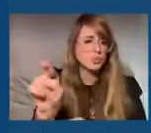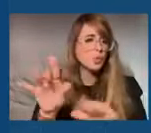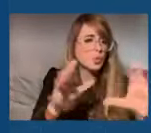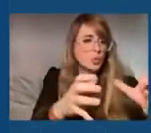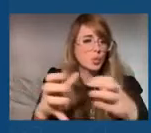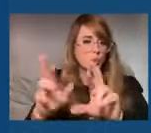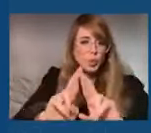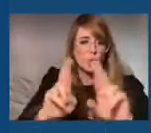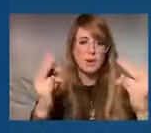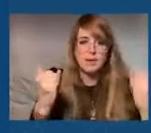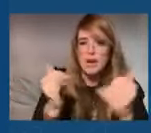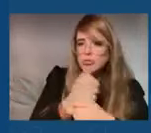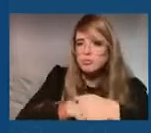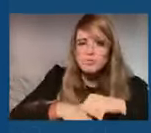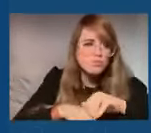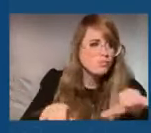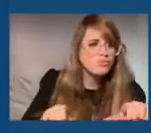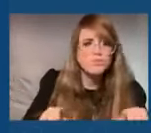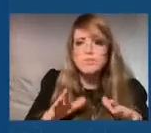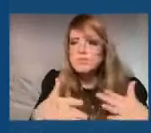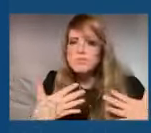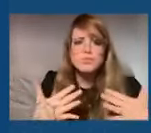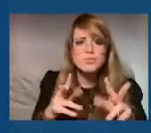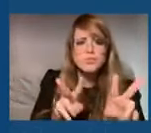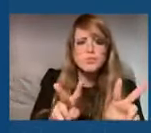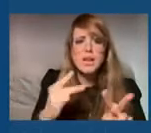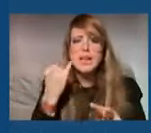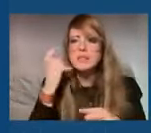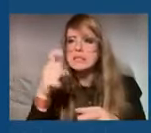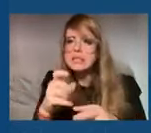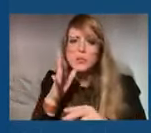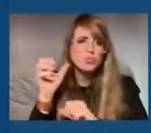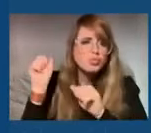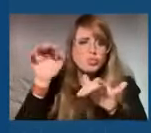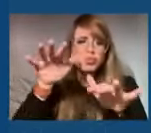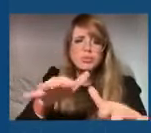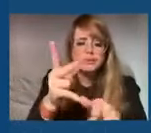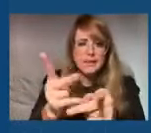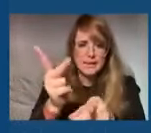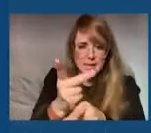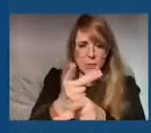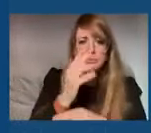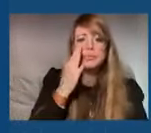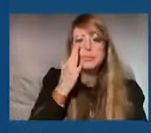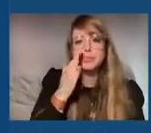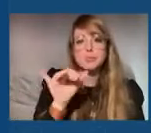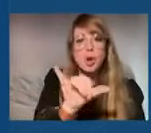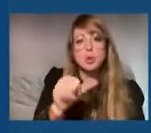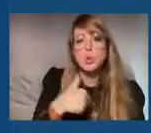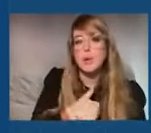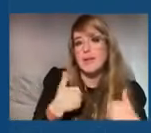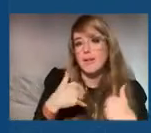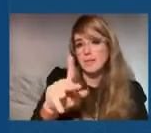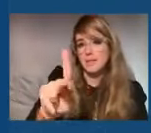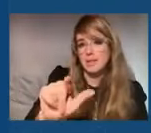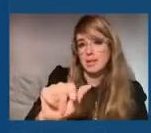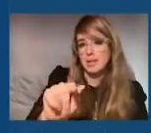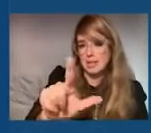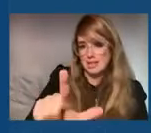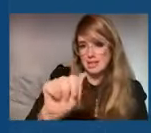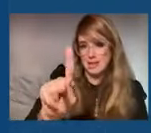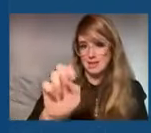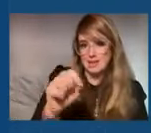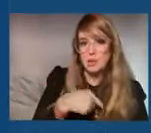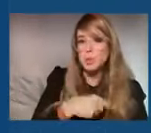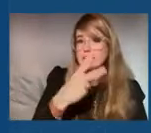respond as quickly as possible. So we also have a lake effect snow event, separate from this one, that we've won the two feet of snow off of